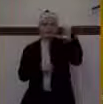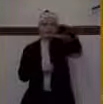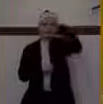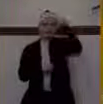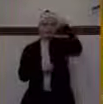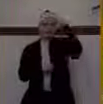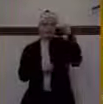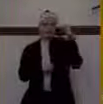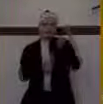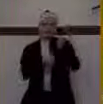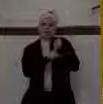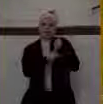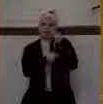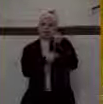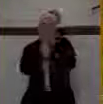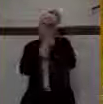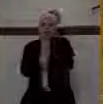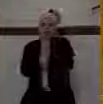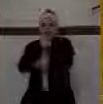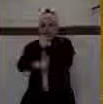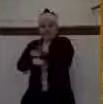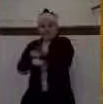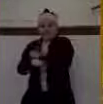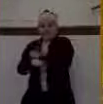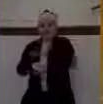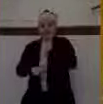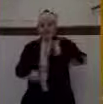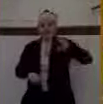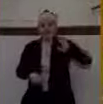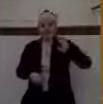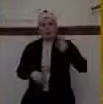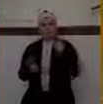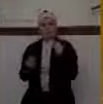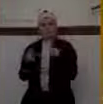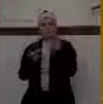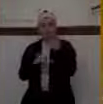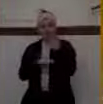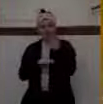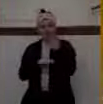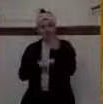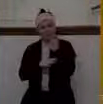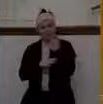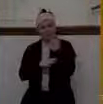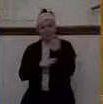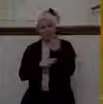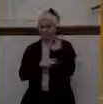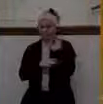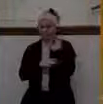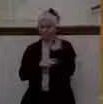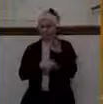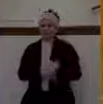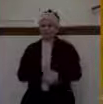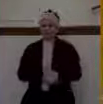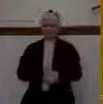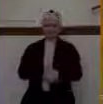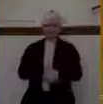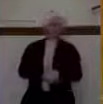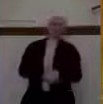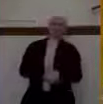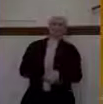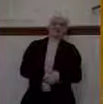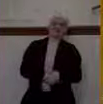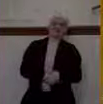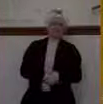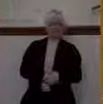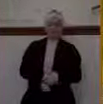made. These were 500 shields and this is recorded in first Kings chapter 10. says that when Solomon was building